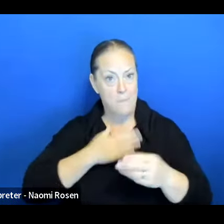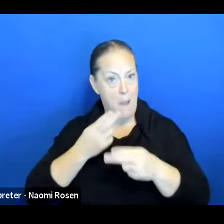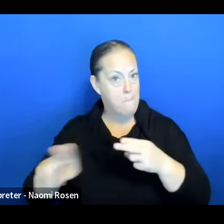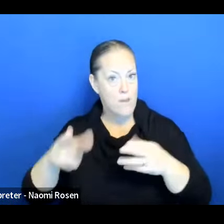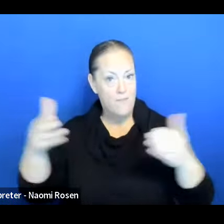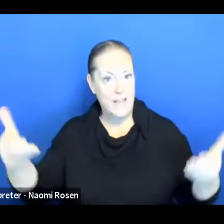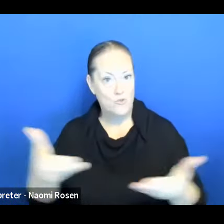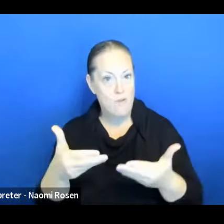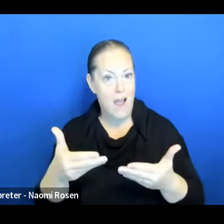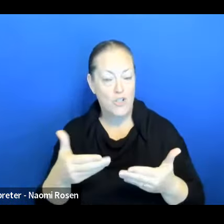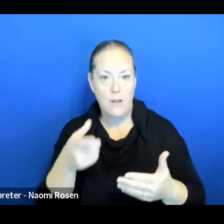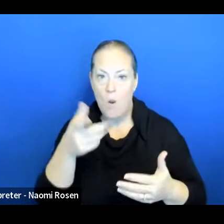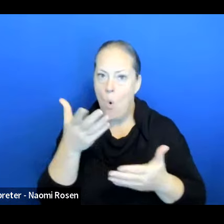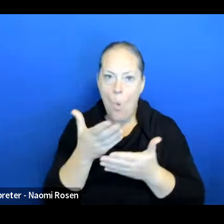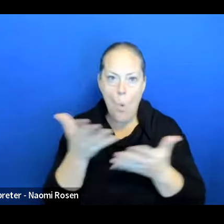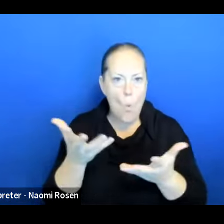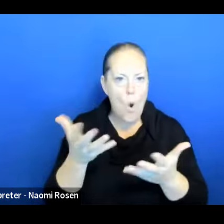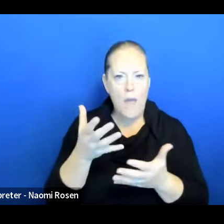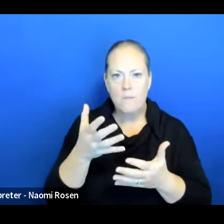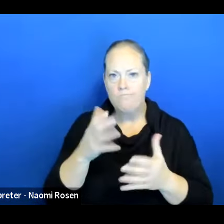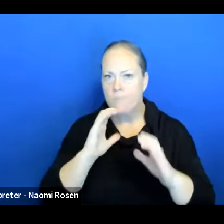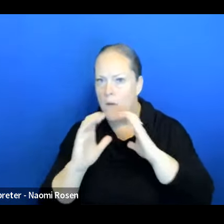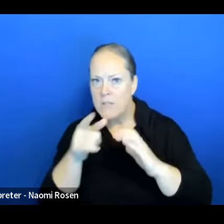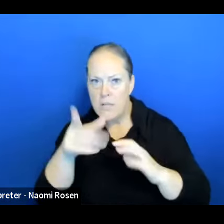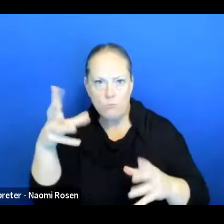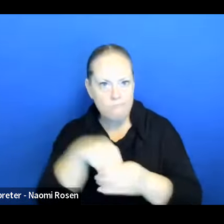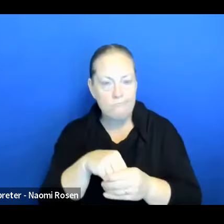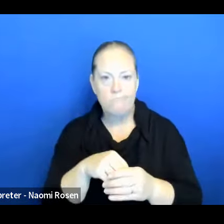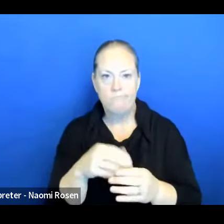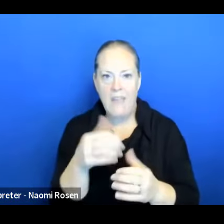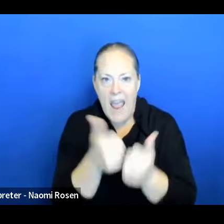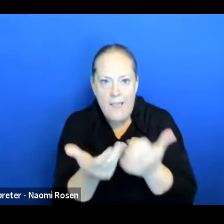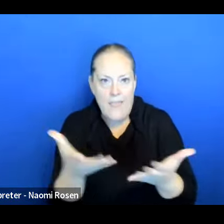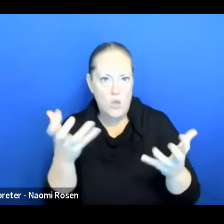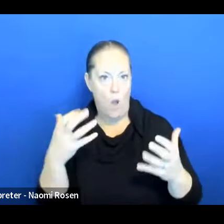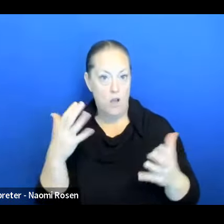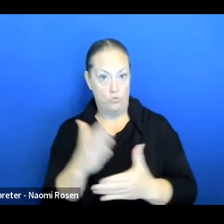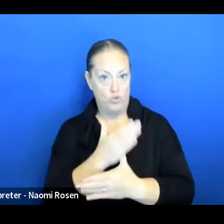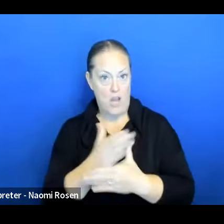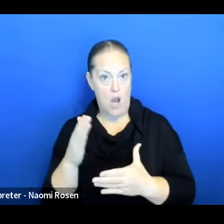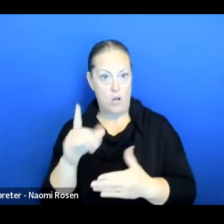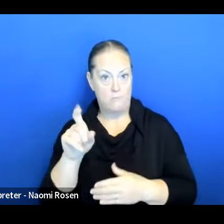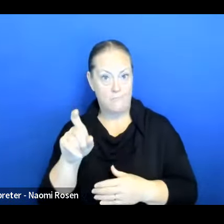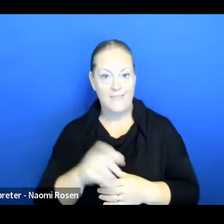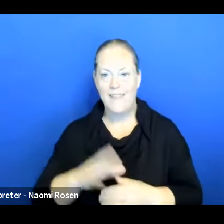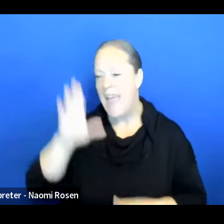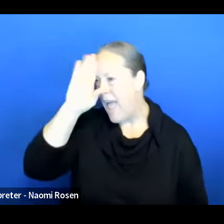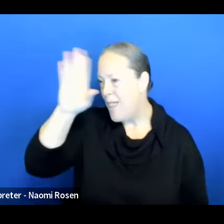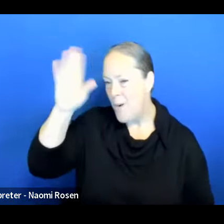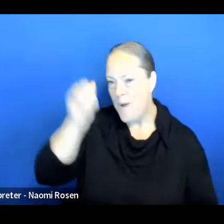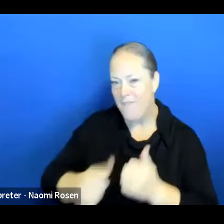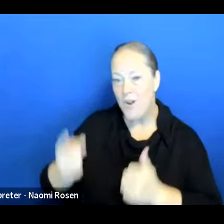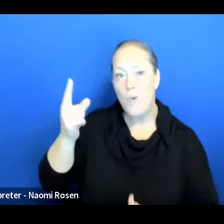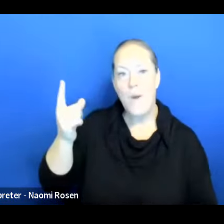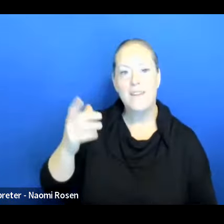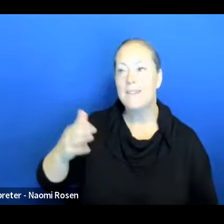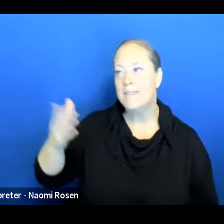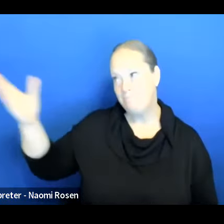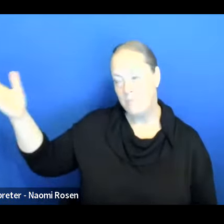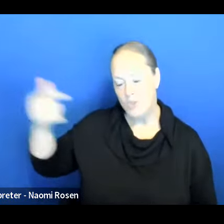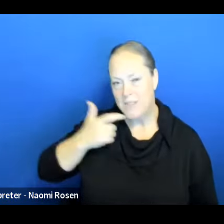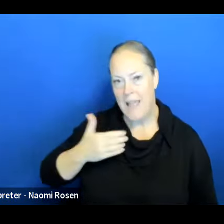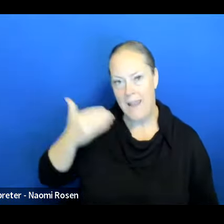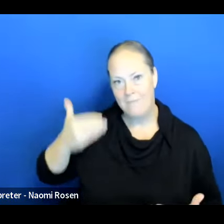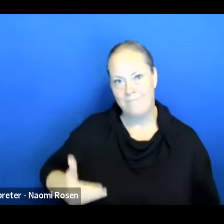conversation were you a part of and anything you'd like to share with part of your introduction? Hi, everyone. Like she said, my name is Andrea